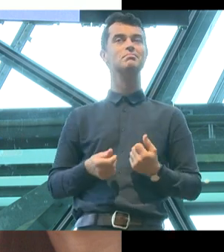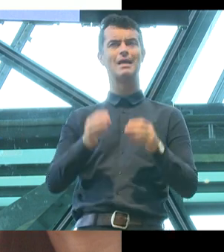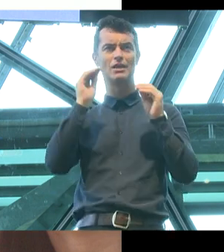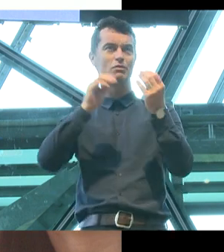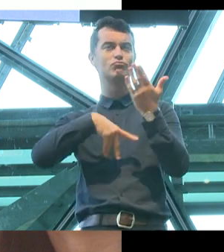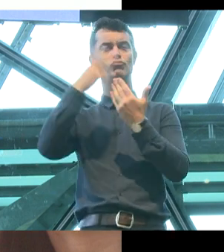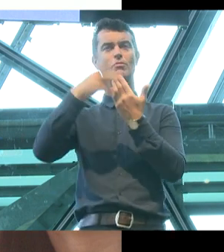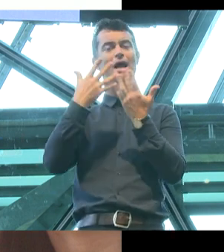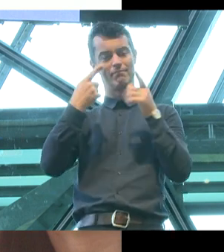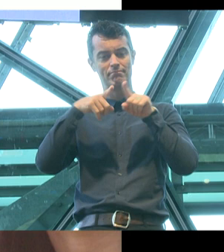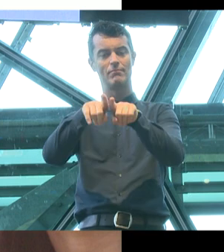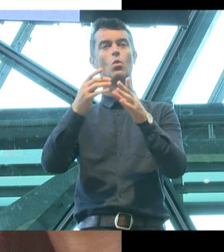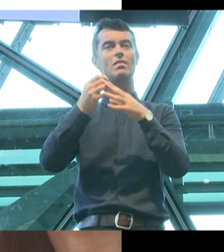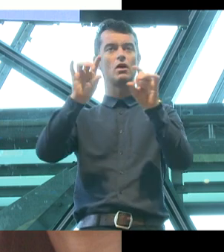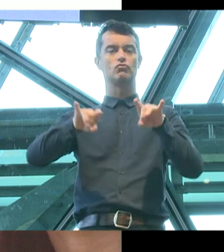the national curriculum.